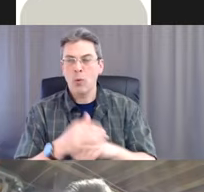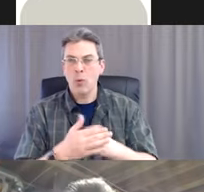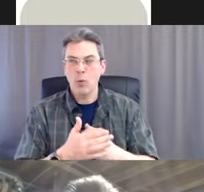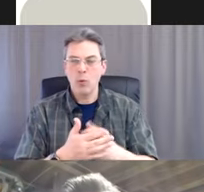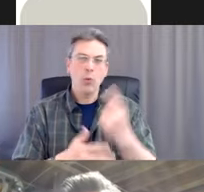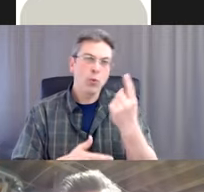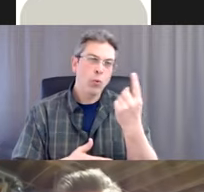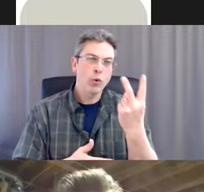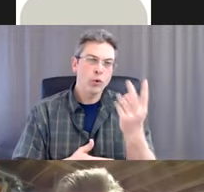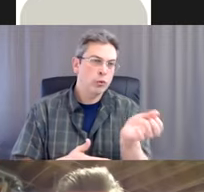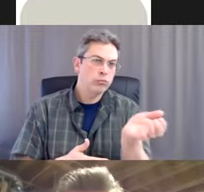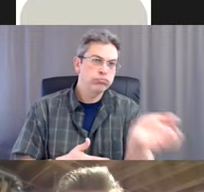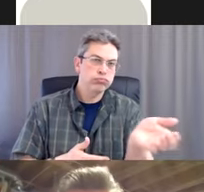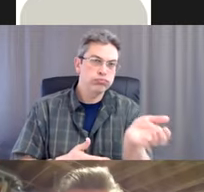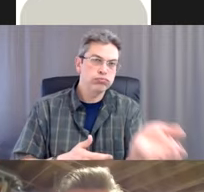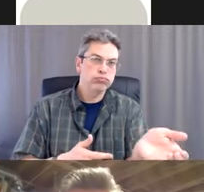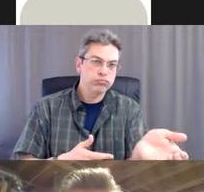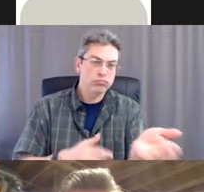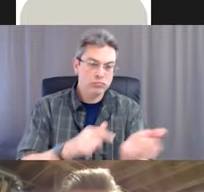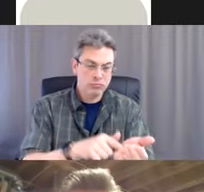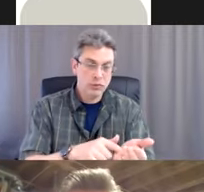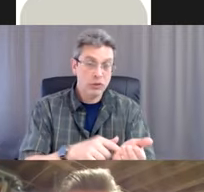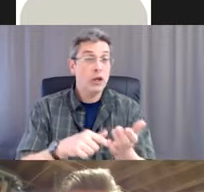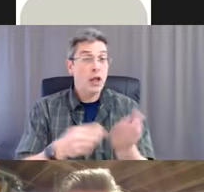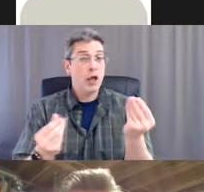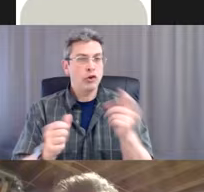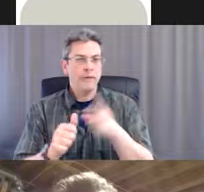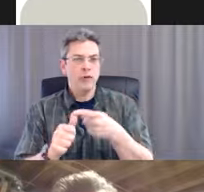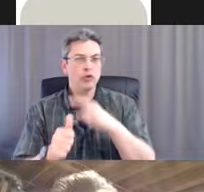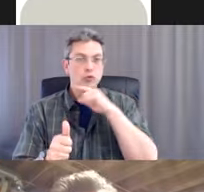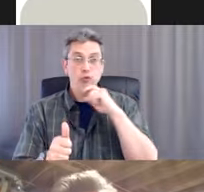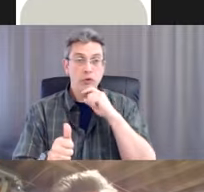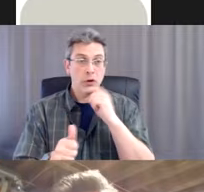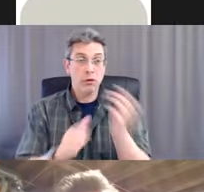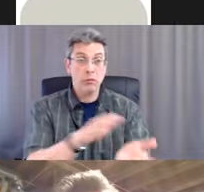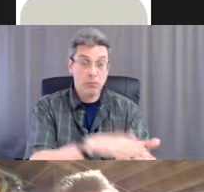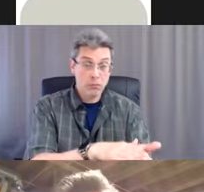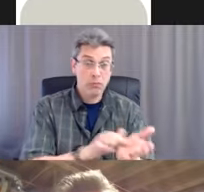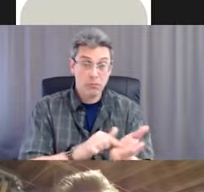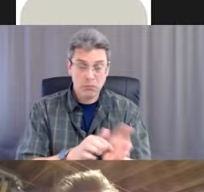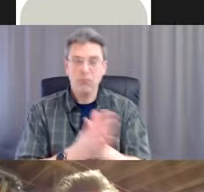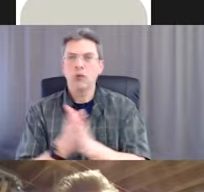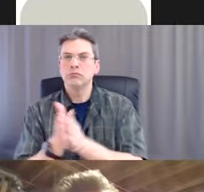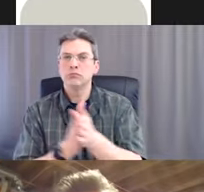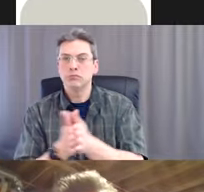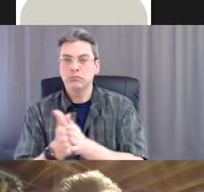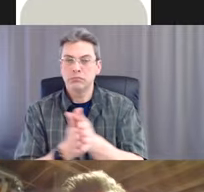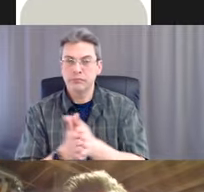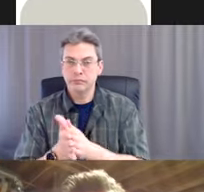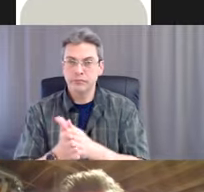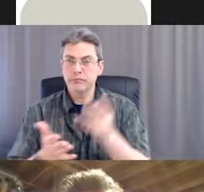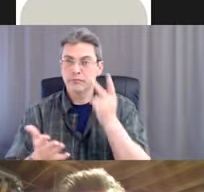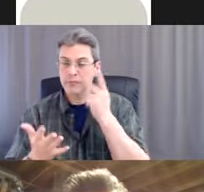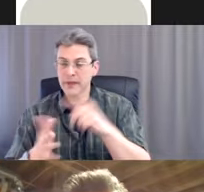of product to the palms of your dry hand. Rub your hands together, palm to palm. Rub in between and around